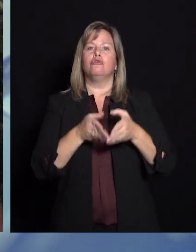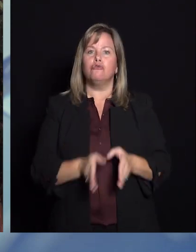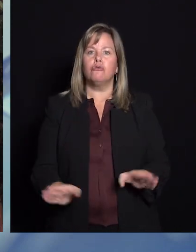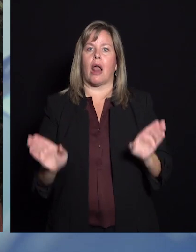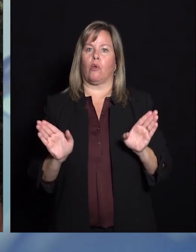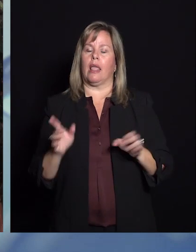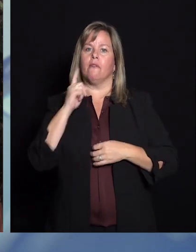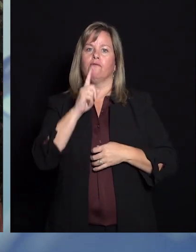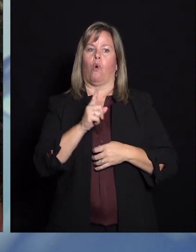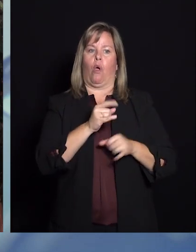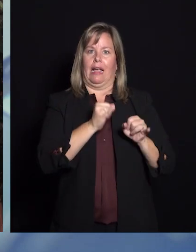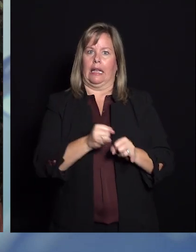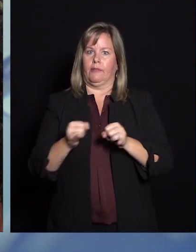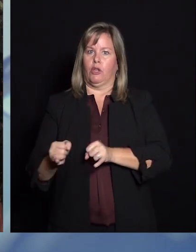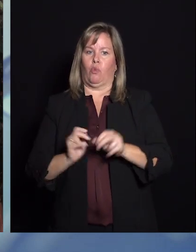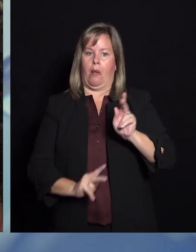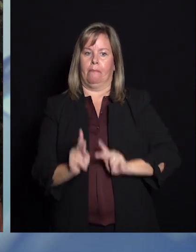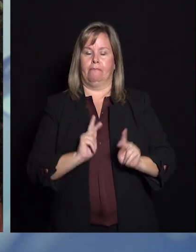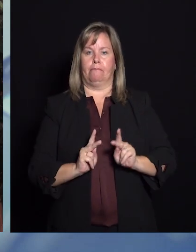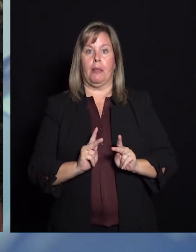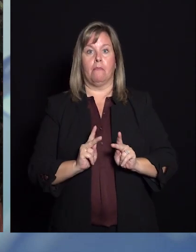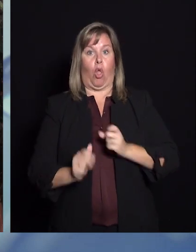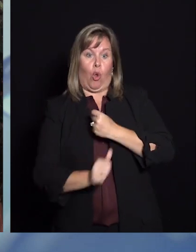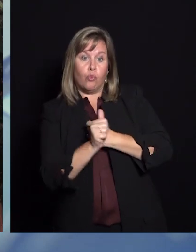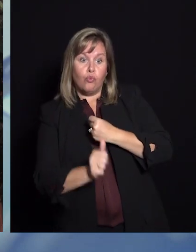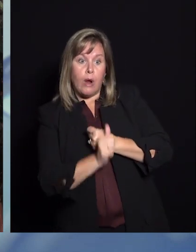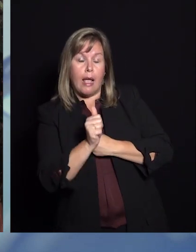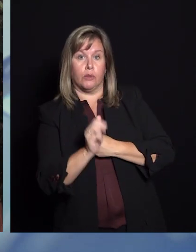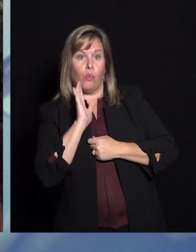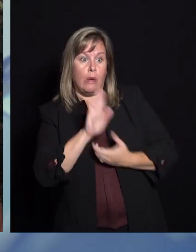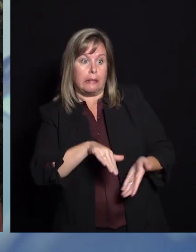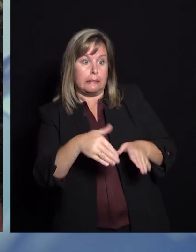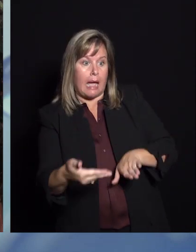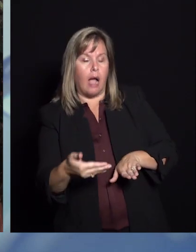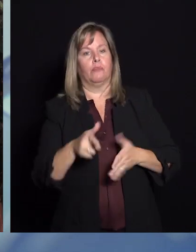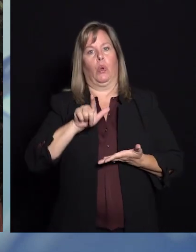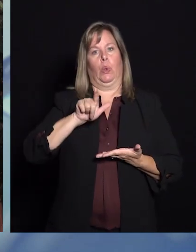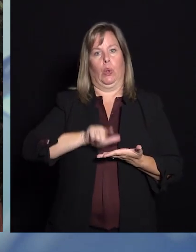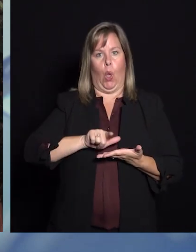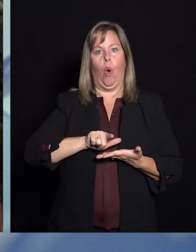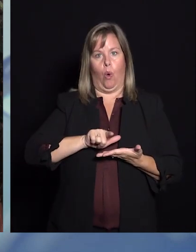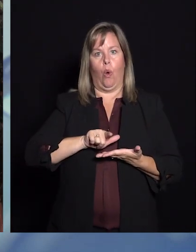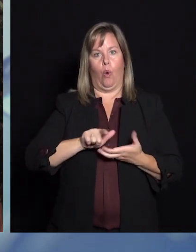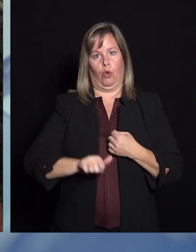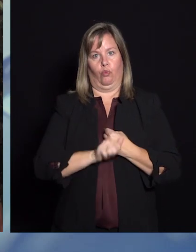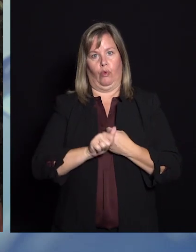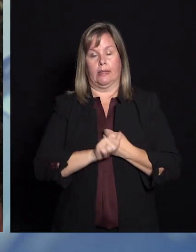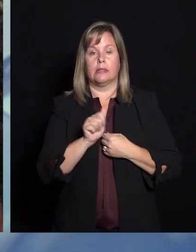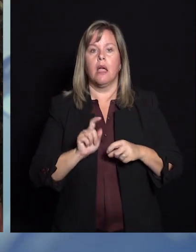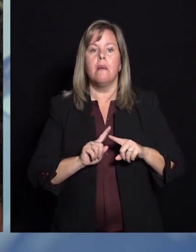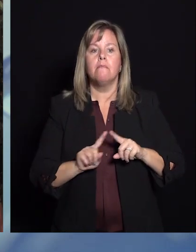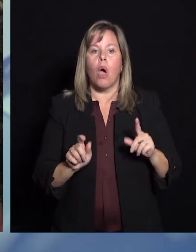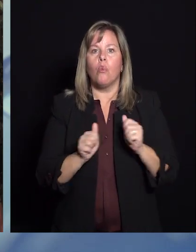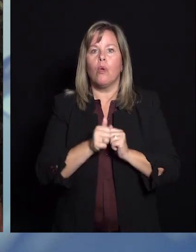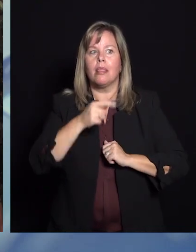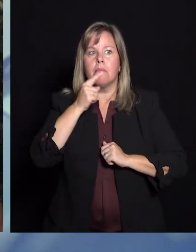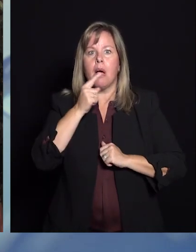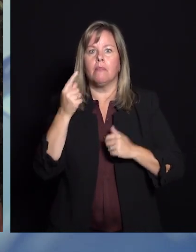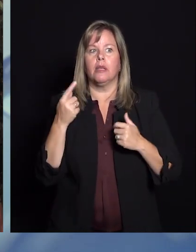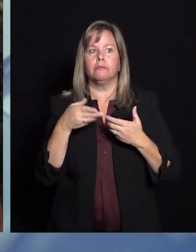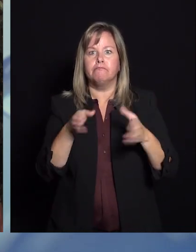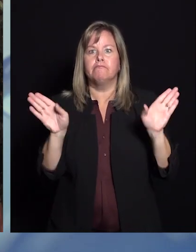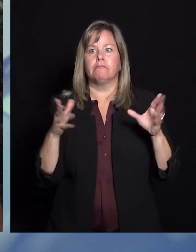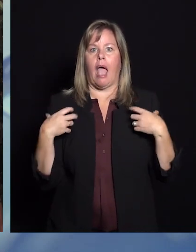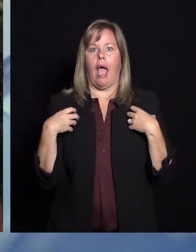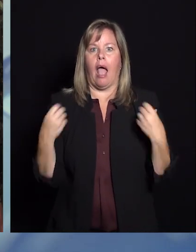generally speaking, your risk of dying from COVID-19 is very low. However, in public health, we're